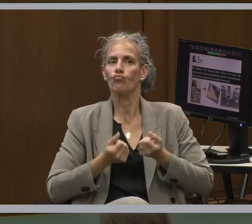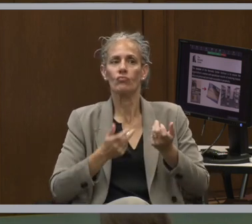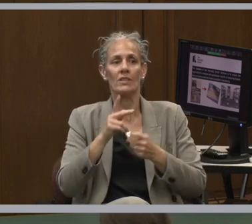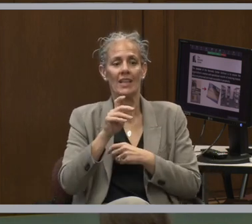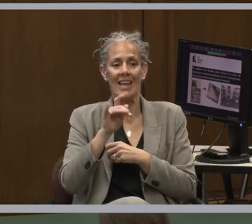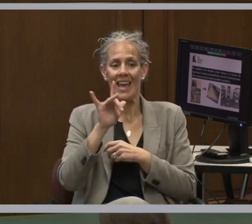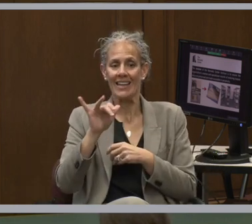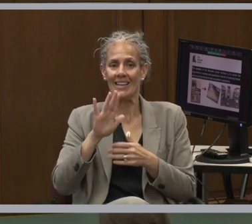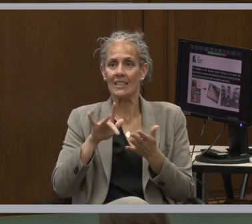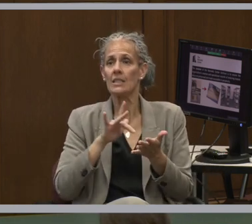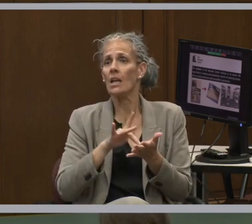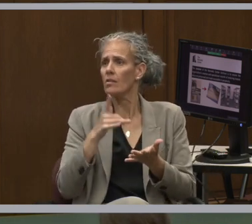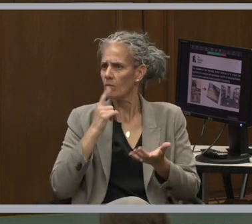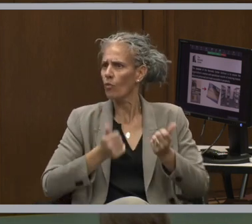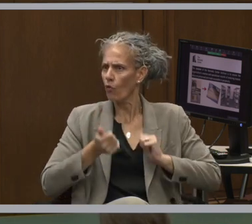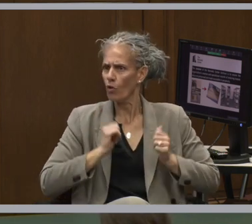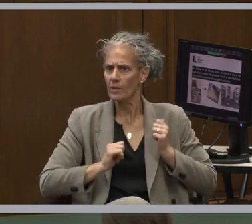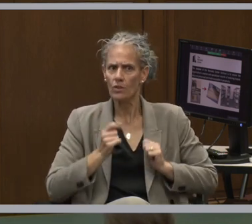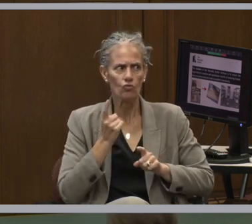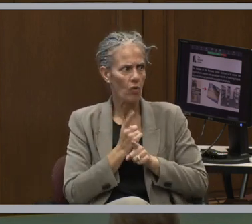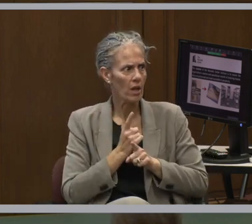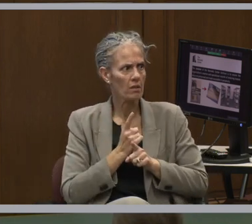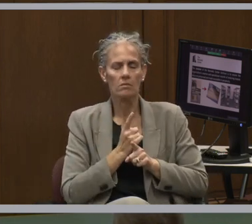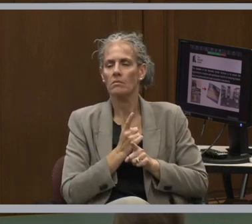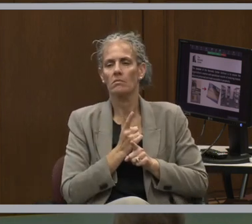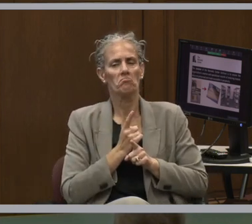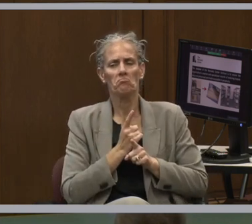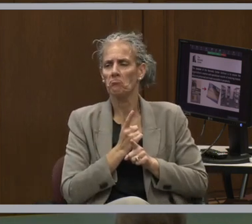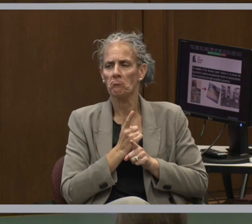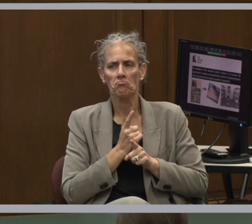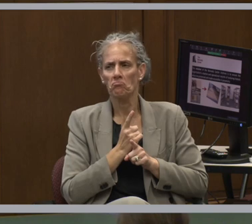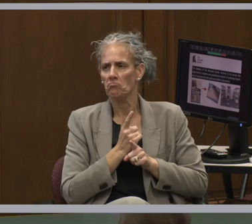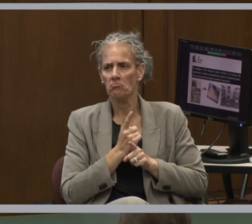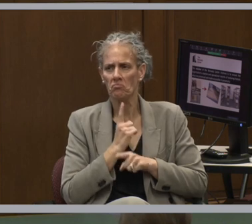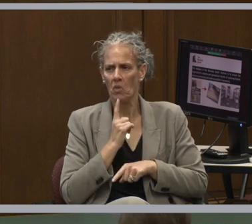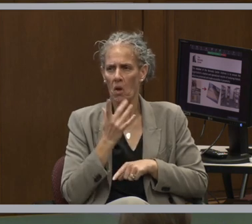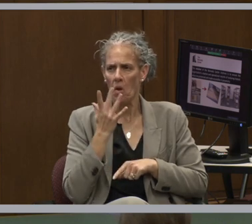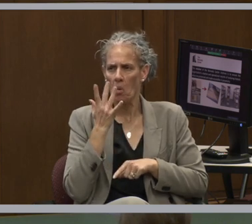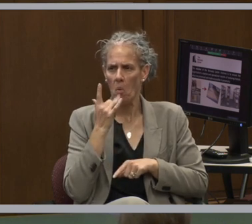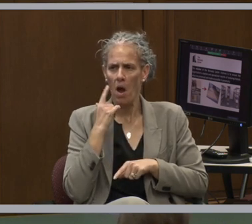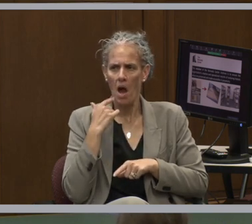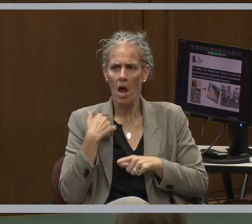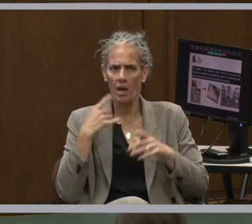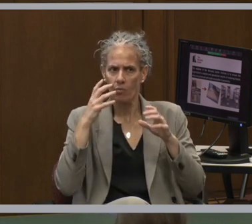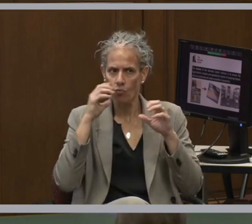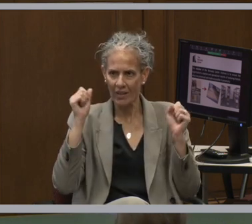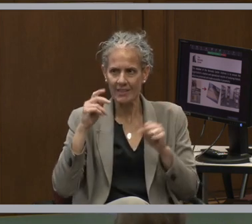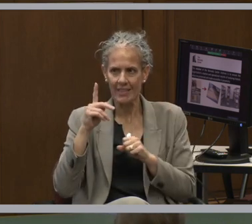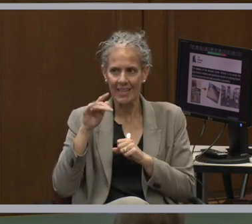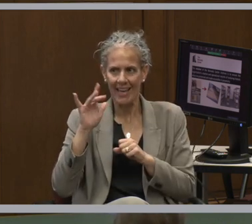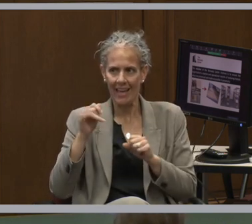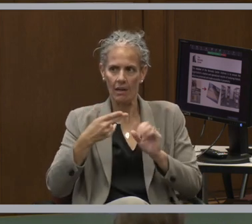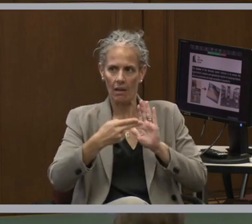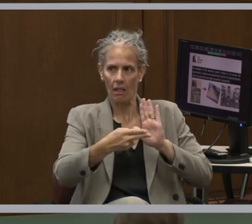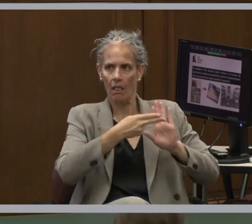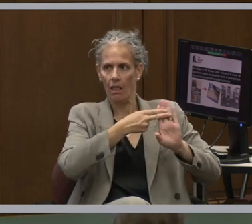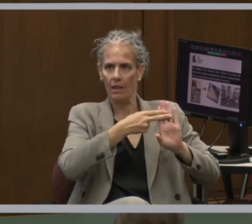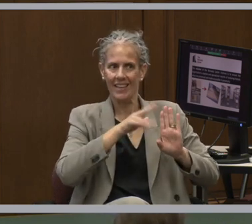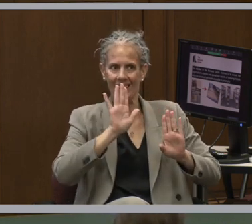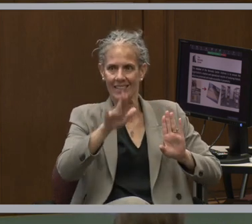place to come and see a performance, but they may not be entirely sure why it's named for President Kennedy, why there's that connection,